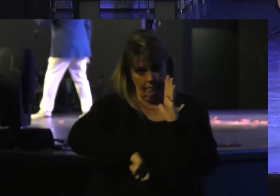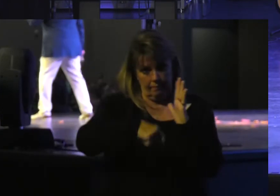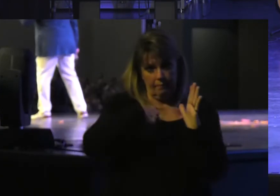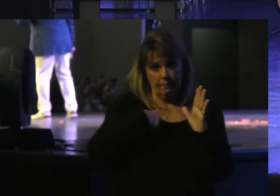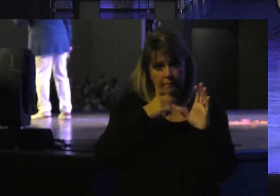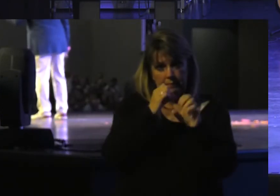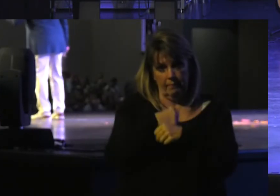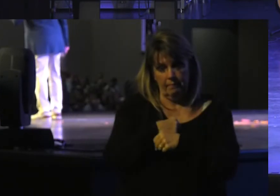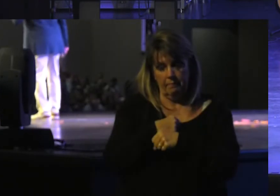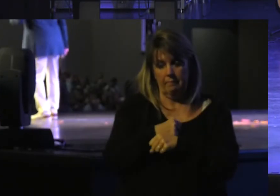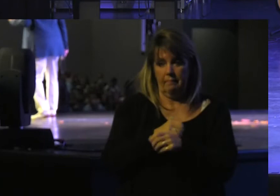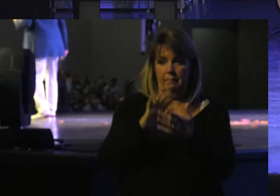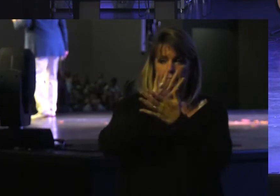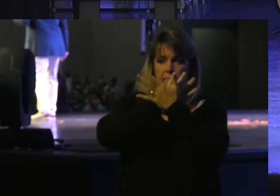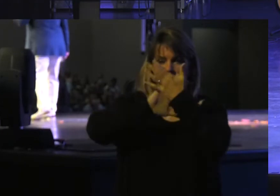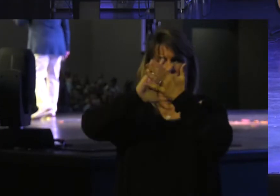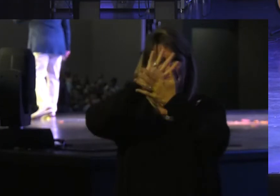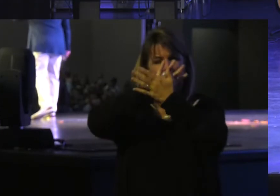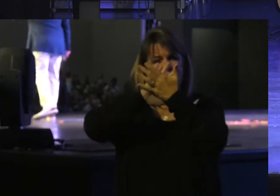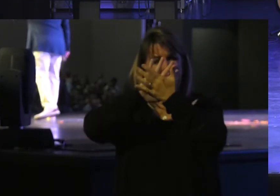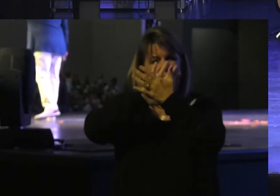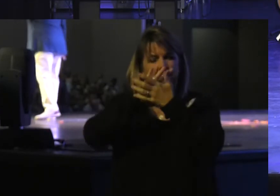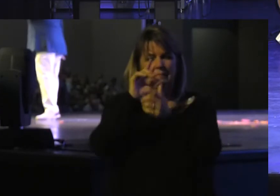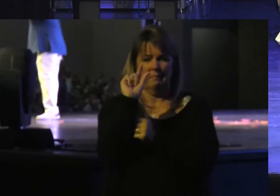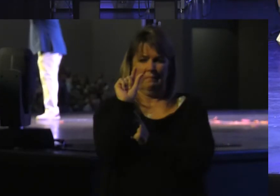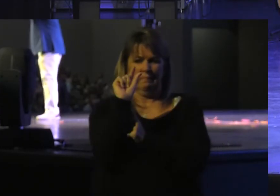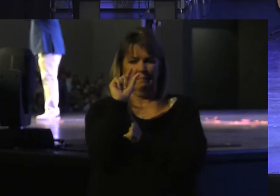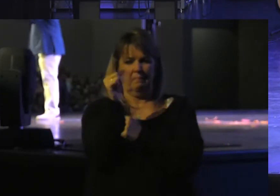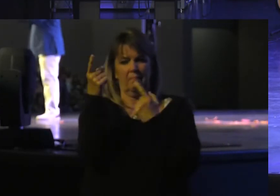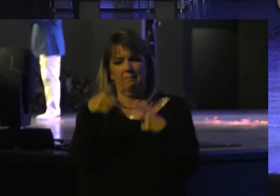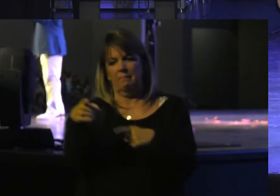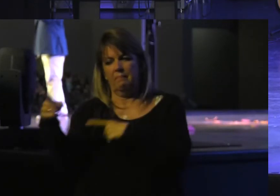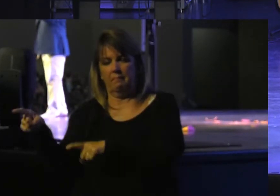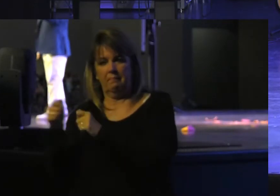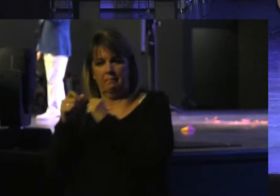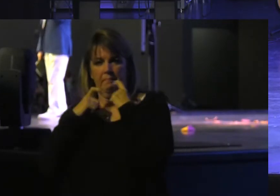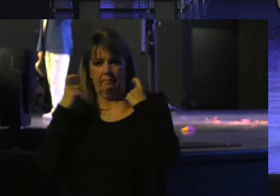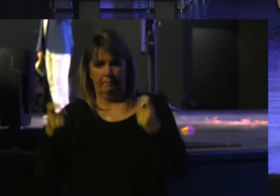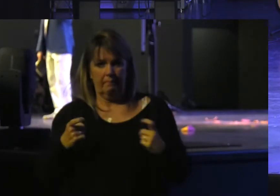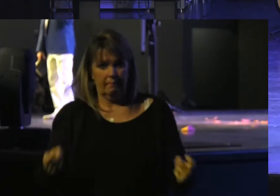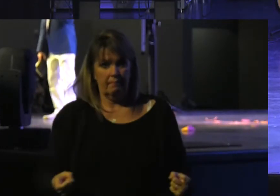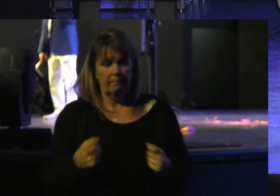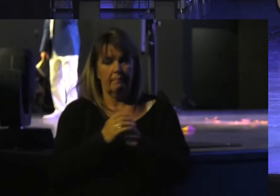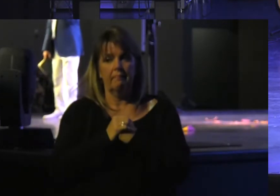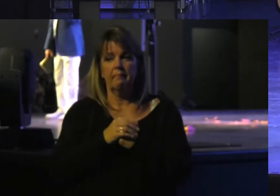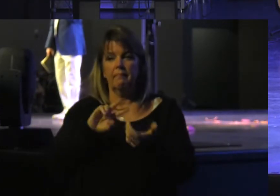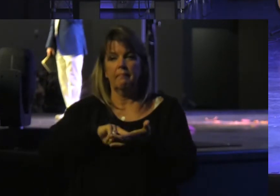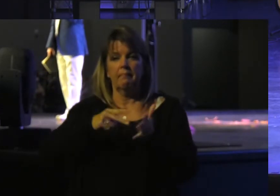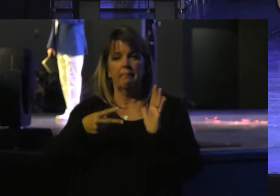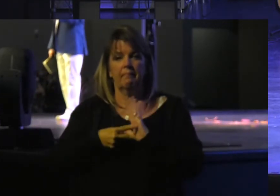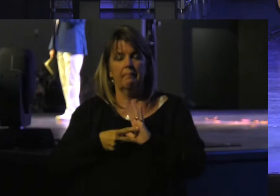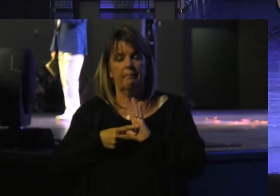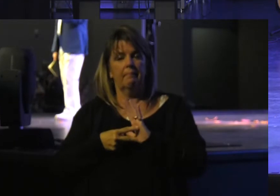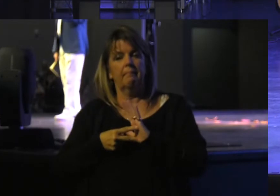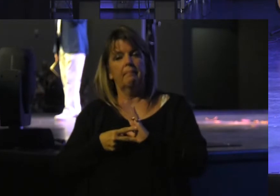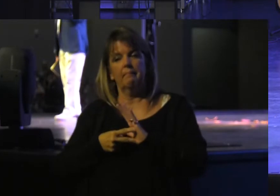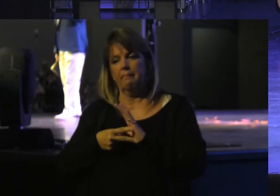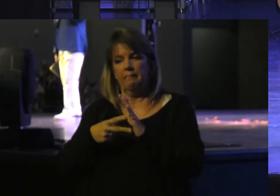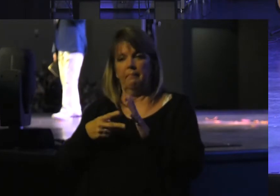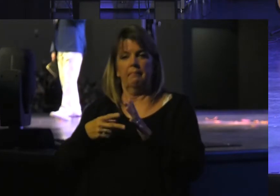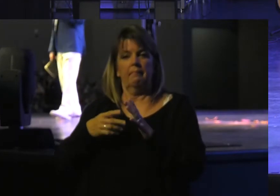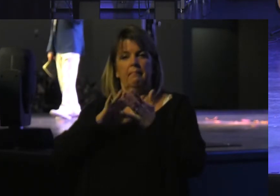Make Subtle Small Compromises With sin I put Myself In a Position